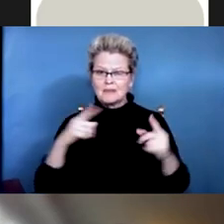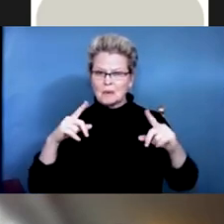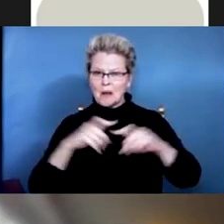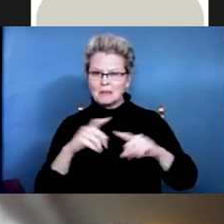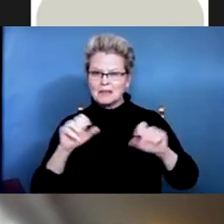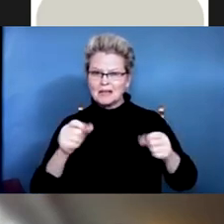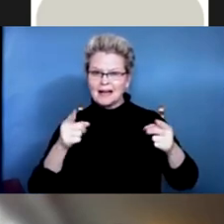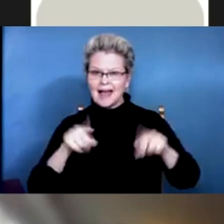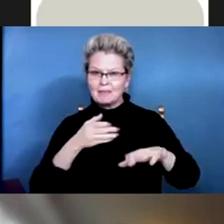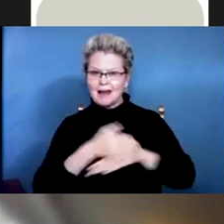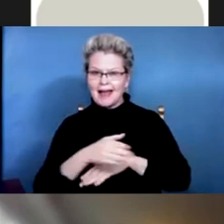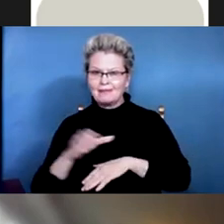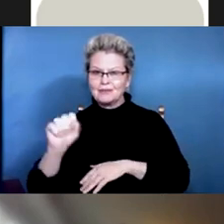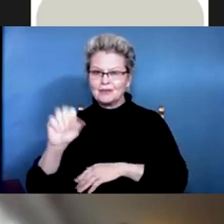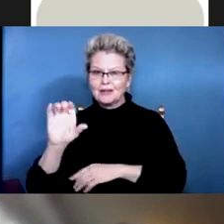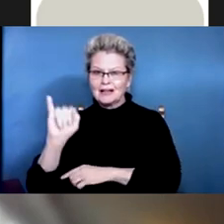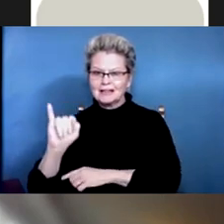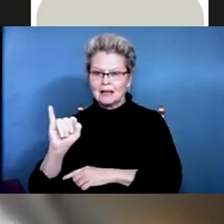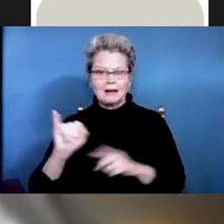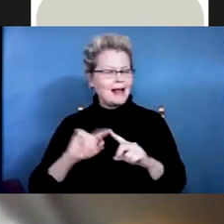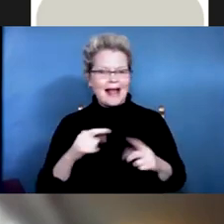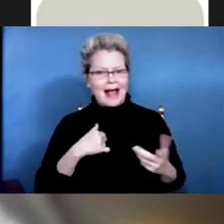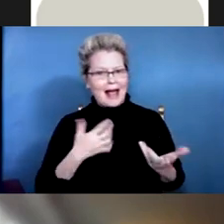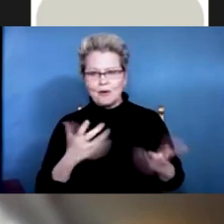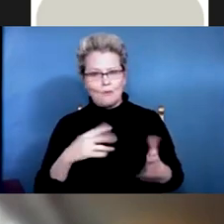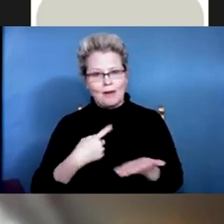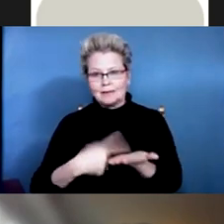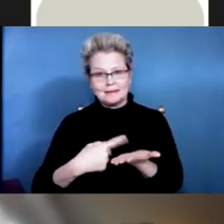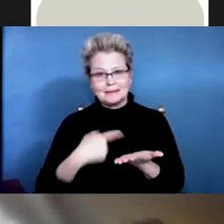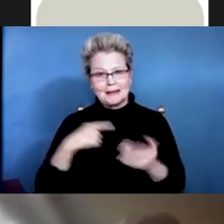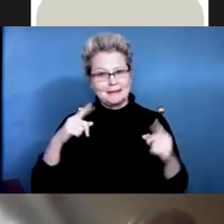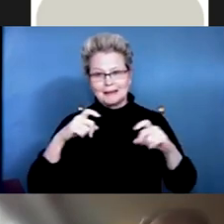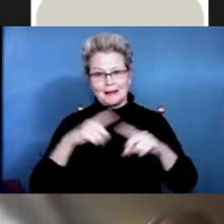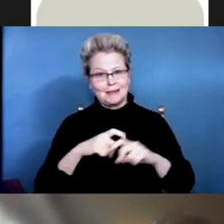absolutely. Dr. Dr. think Dr.